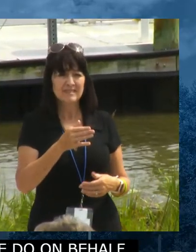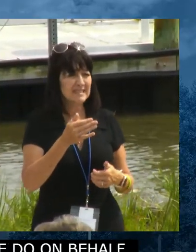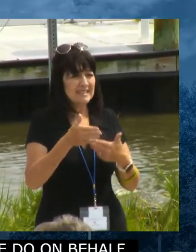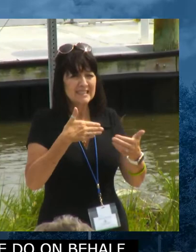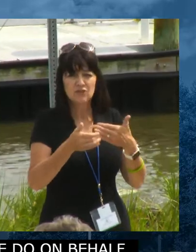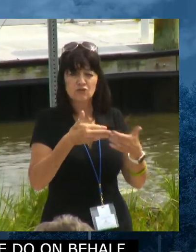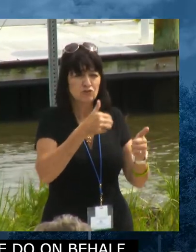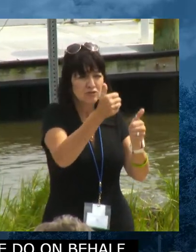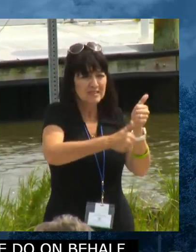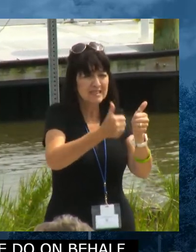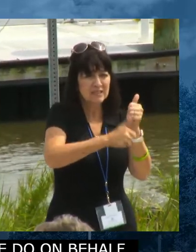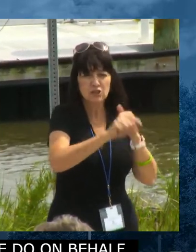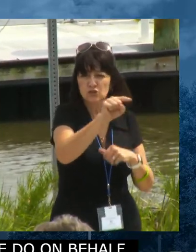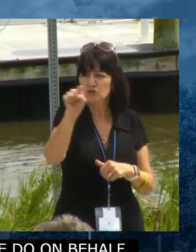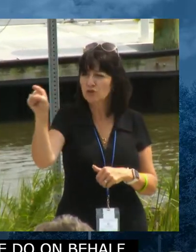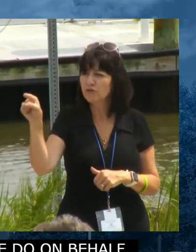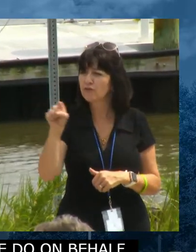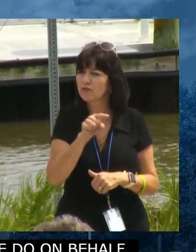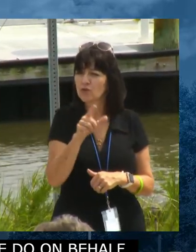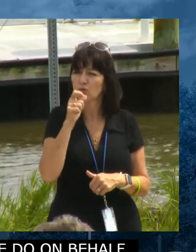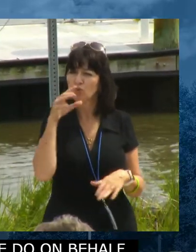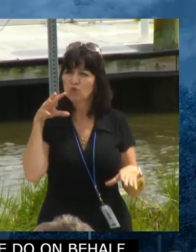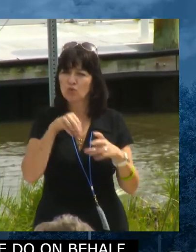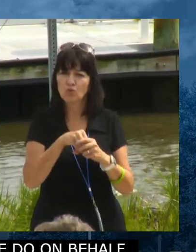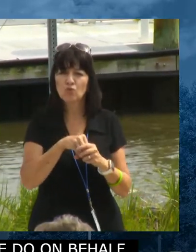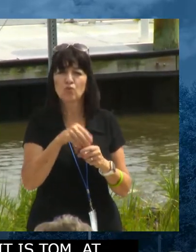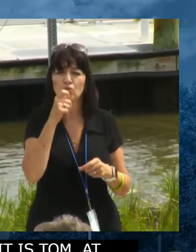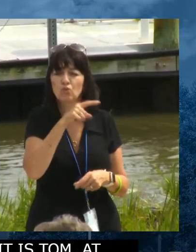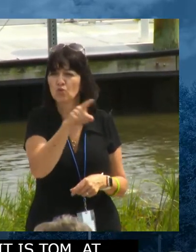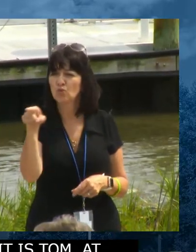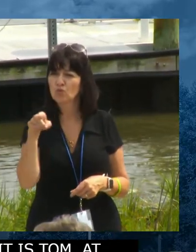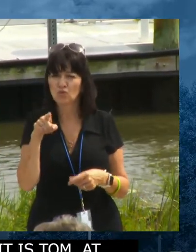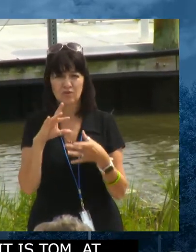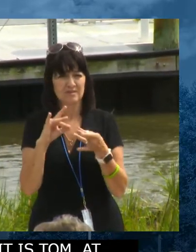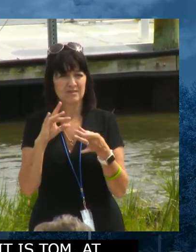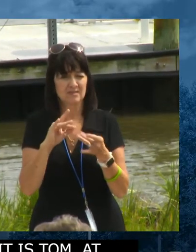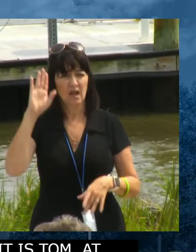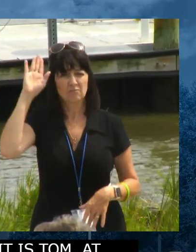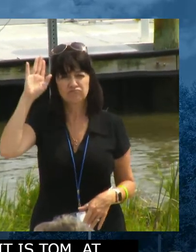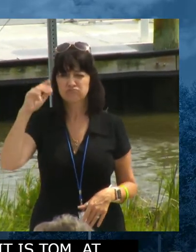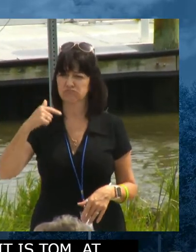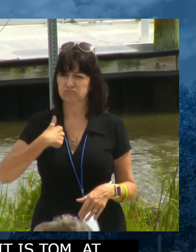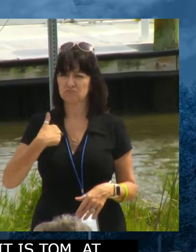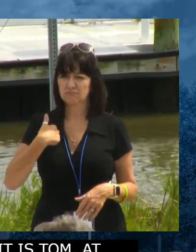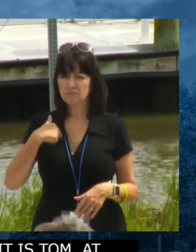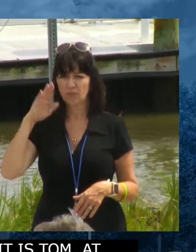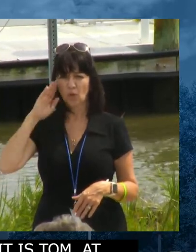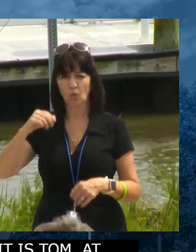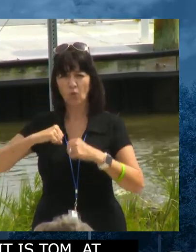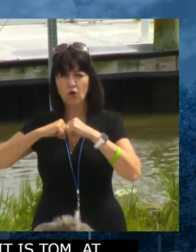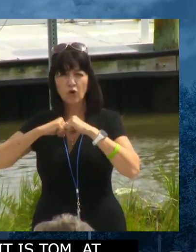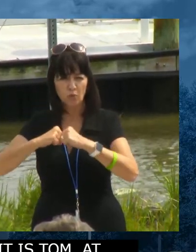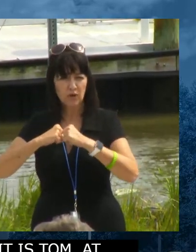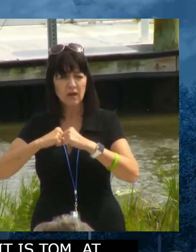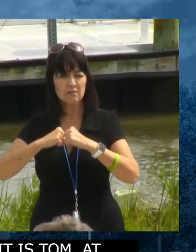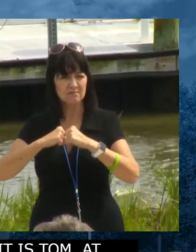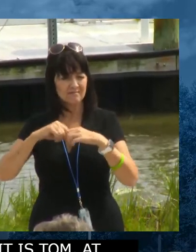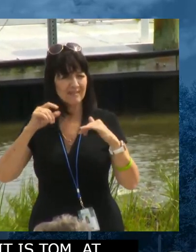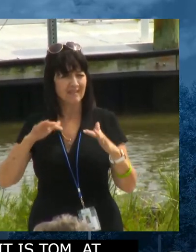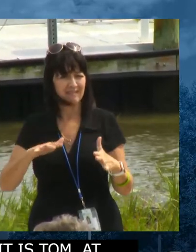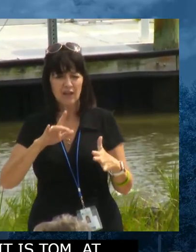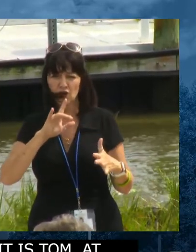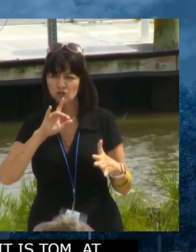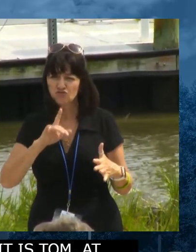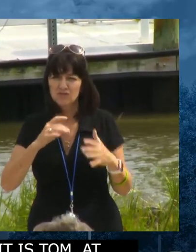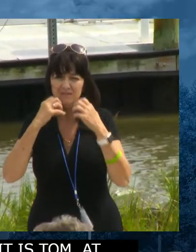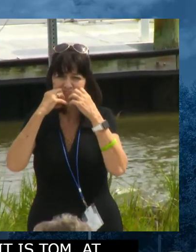and every one of you who have served and who've raised your right hand to take an oath of office to protect the rich natural heritage of Delaware,